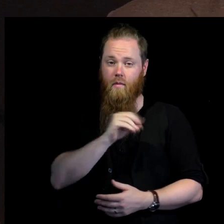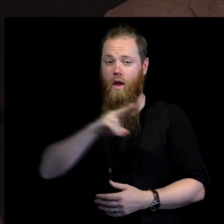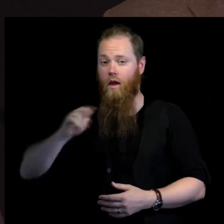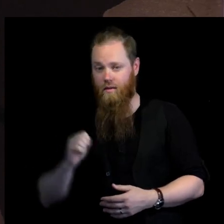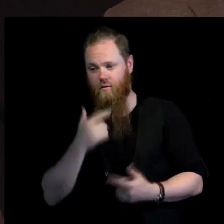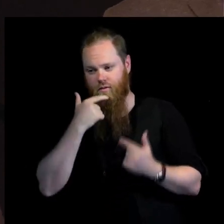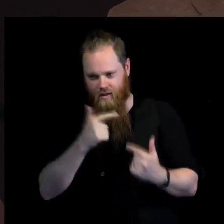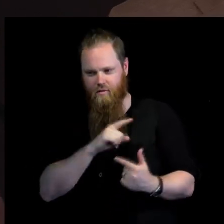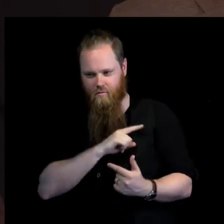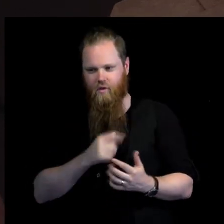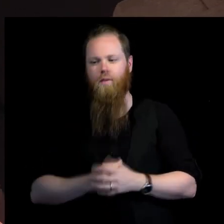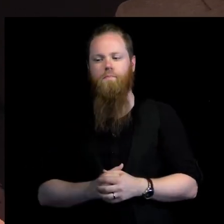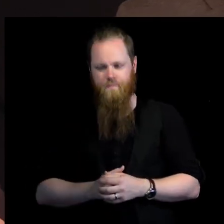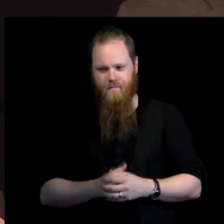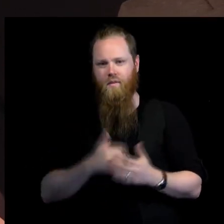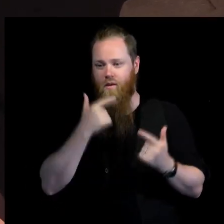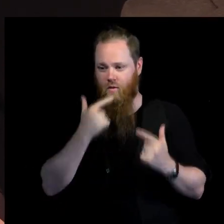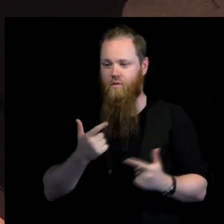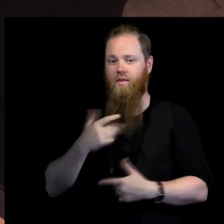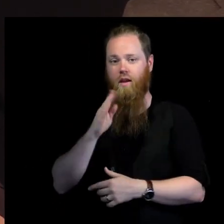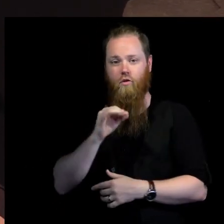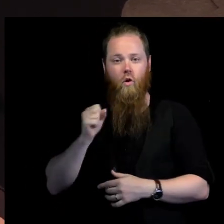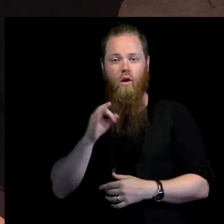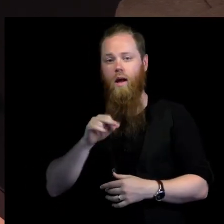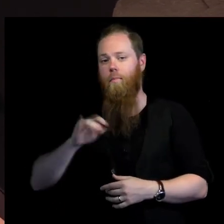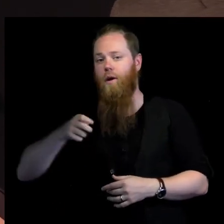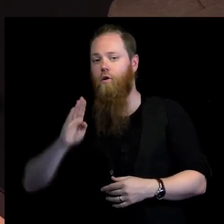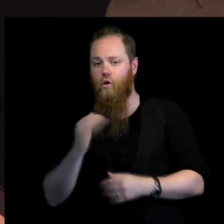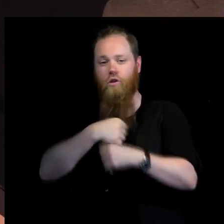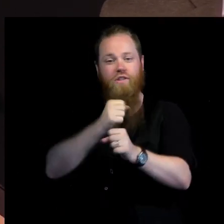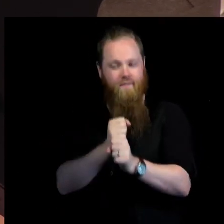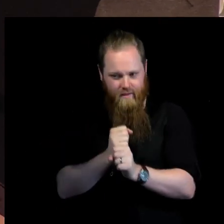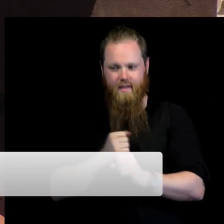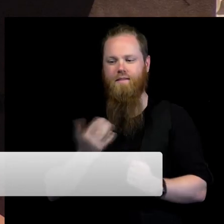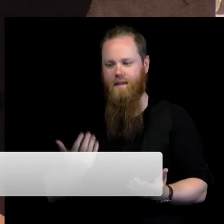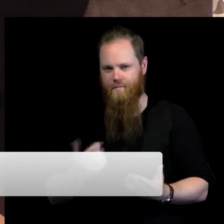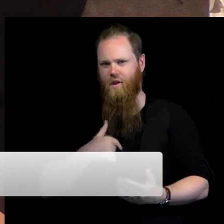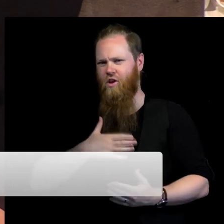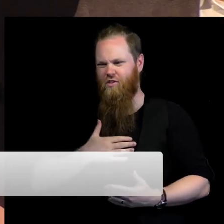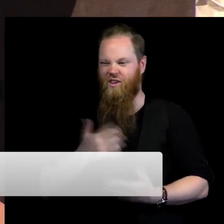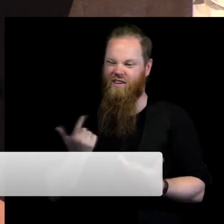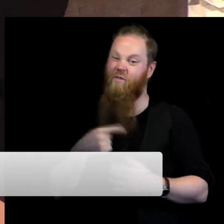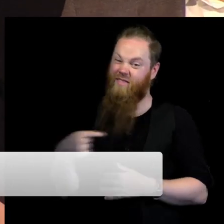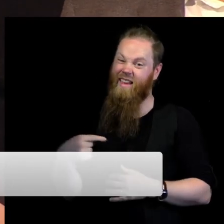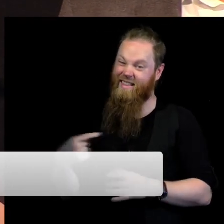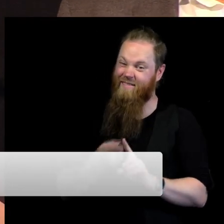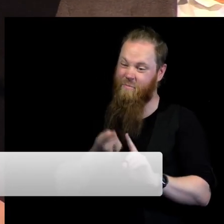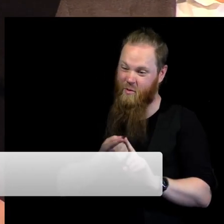much, and thank you to the Dag Hammarskjell Foundation. I think it's on a very depressing note as well,